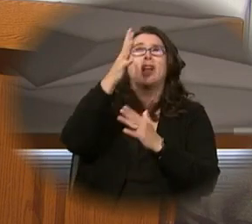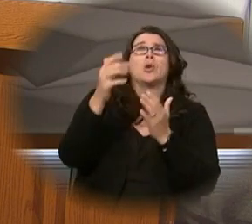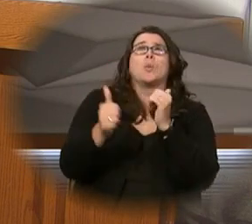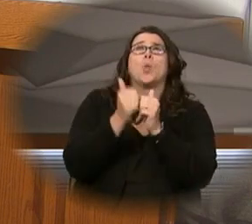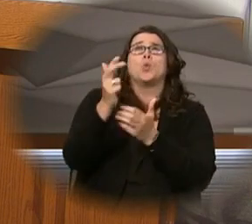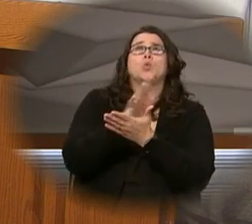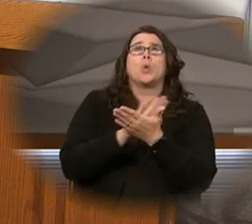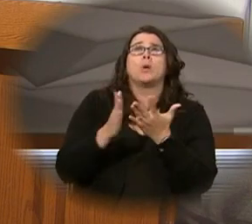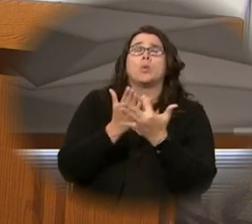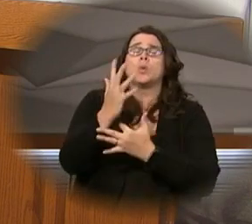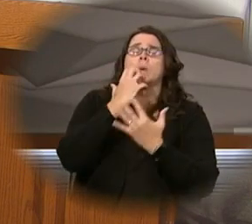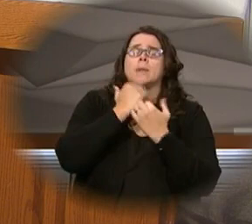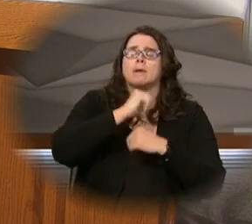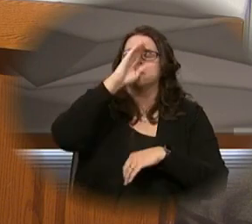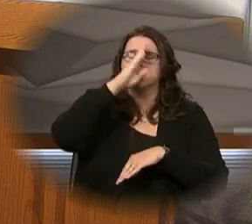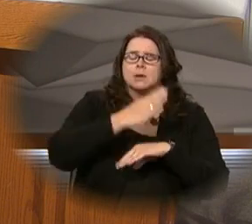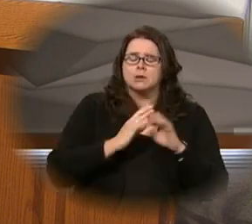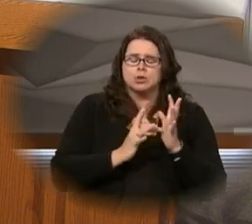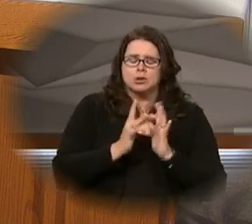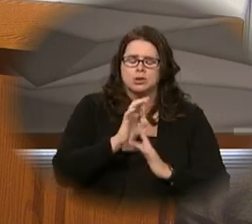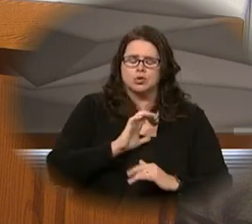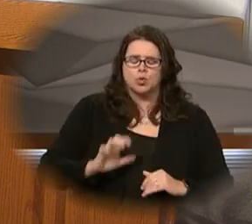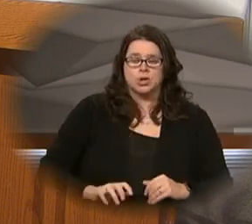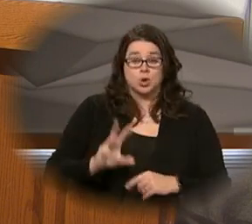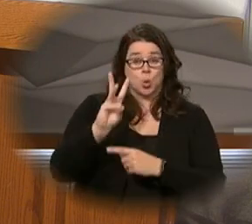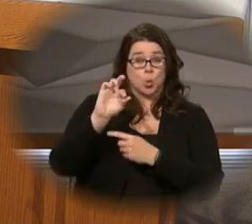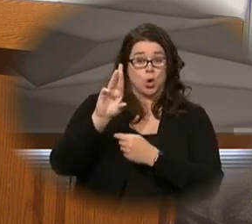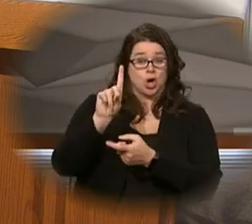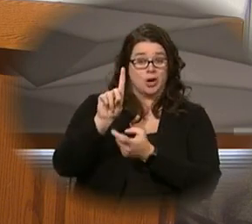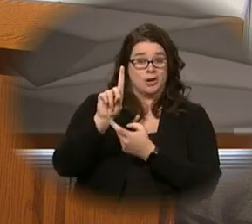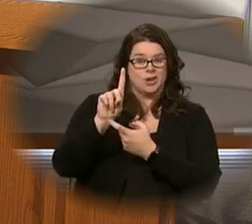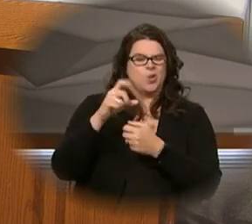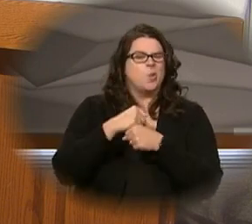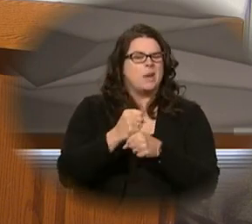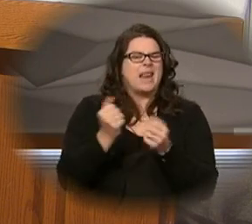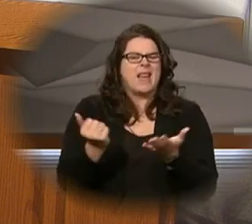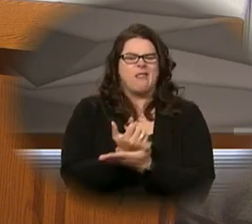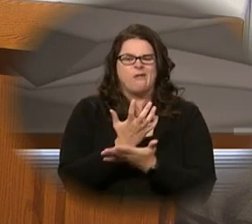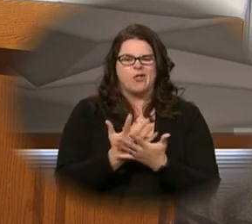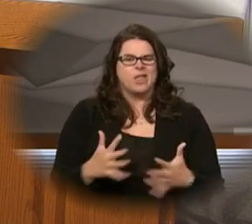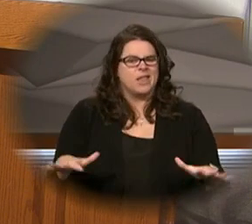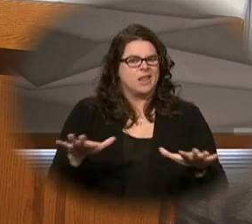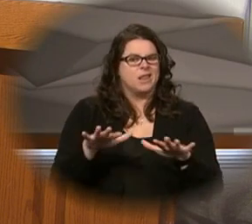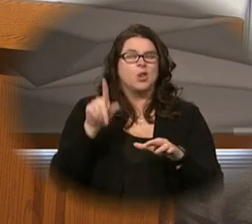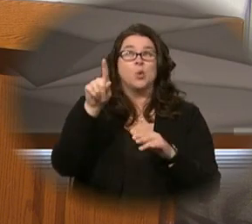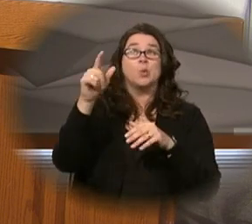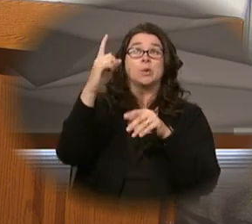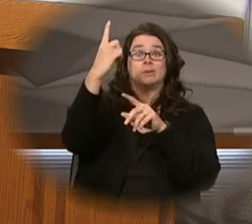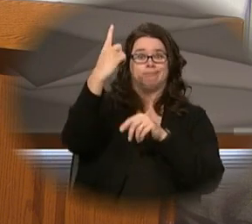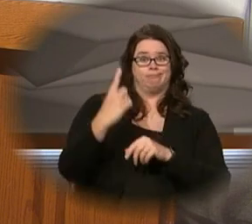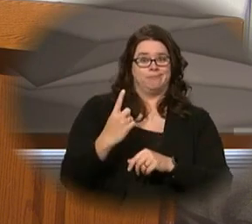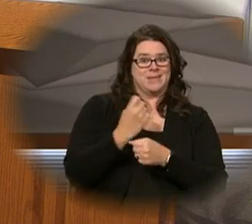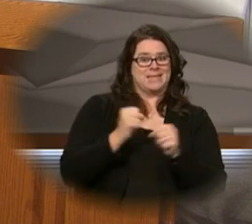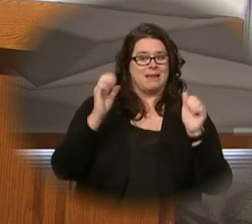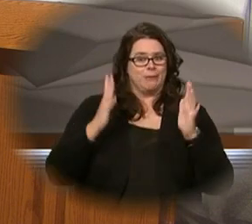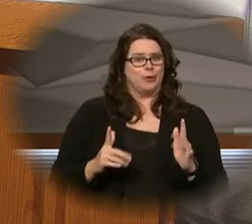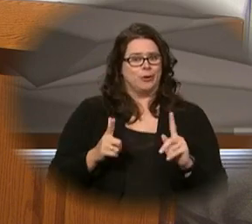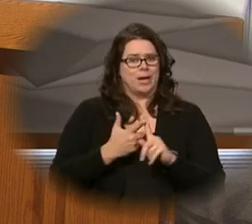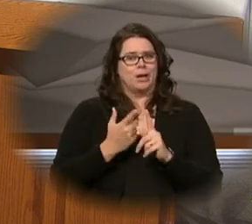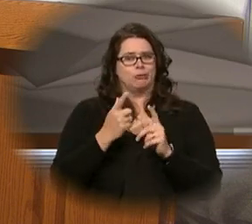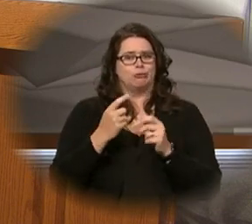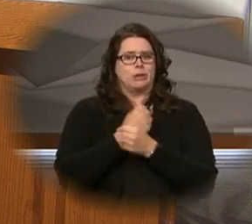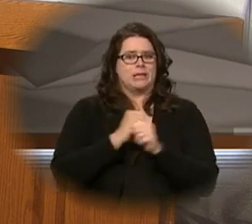through your beloved Son, Jesus Christ, your word through whom you made all things, whom you sent as our Savior and Redeemer,